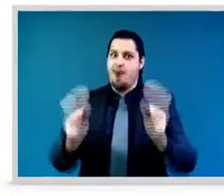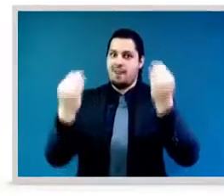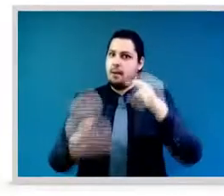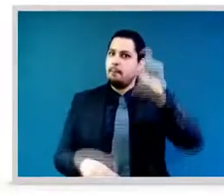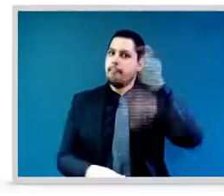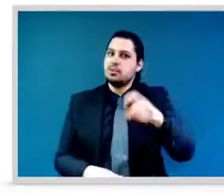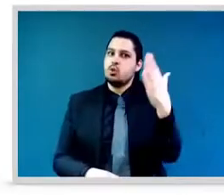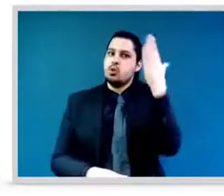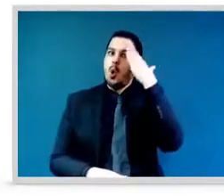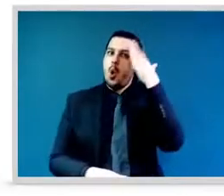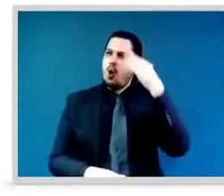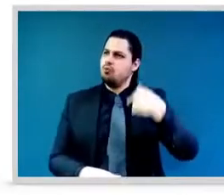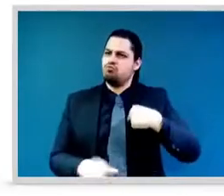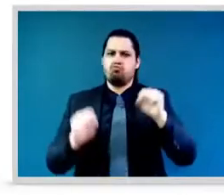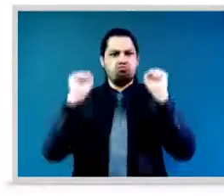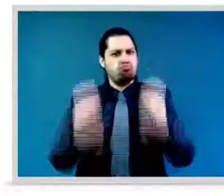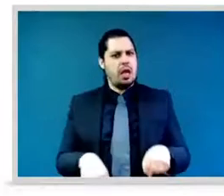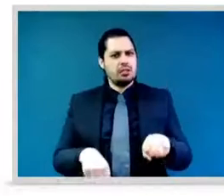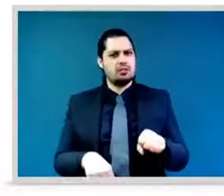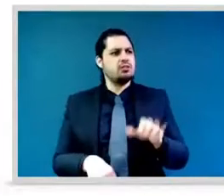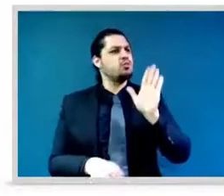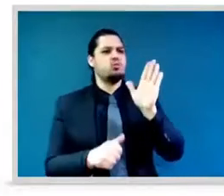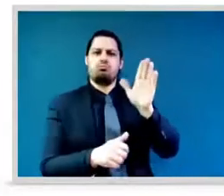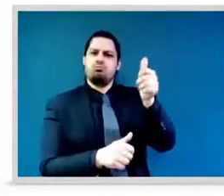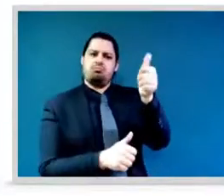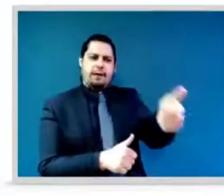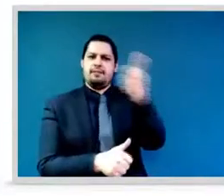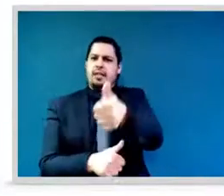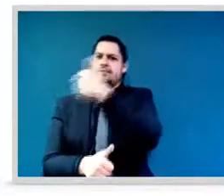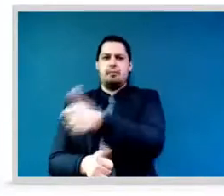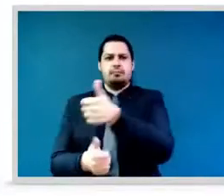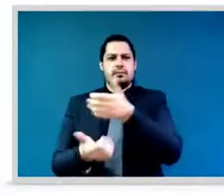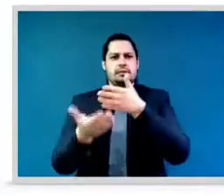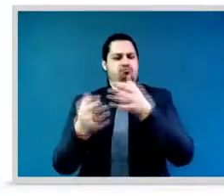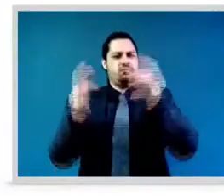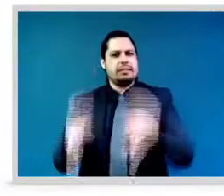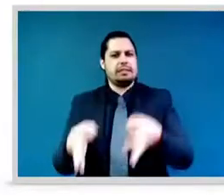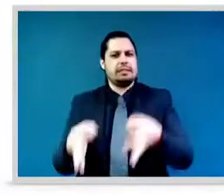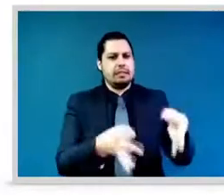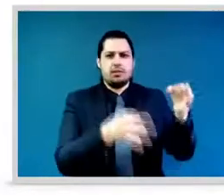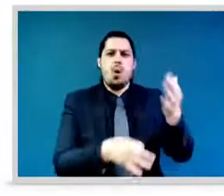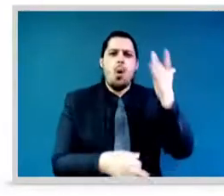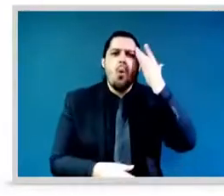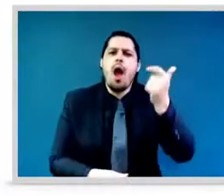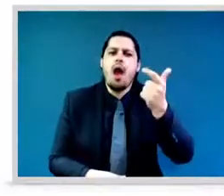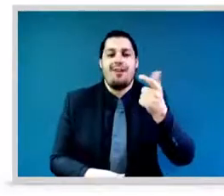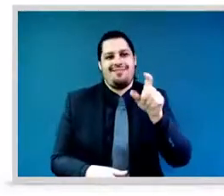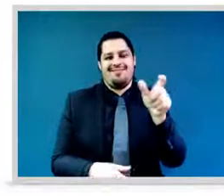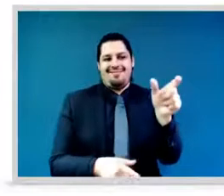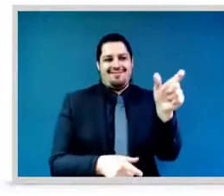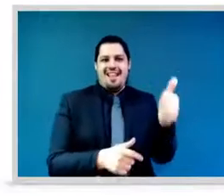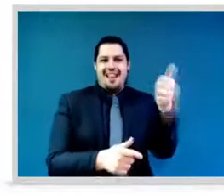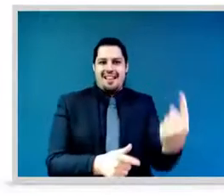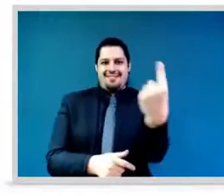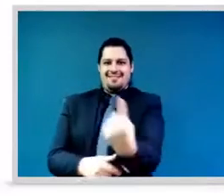level it is. When we look at where we are today when it comes to women's participation and decision-making